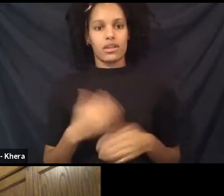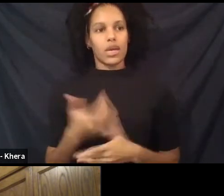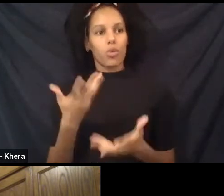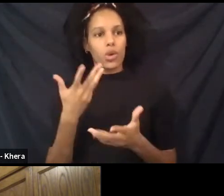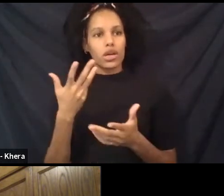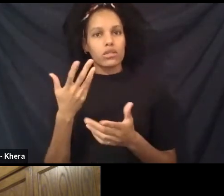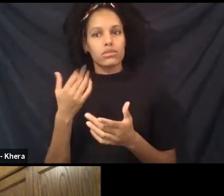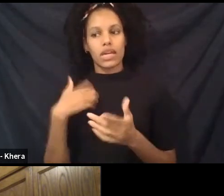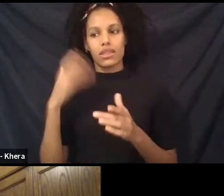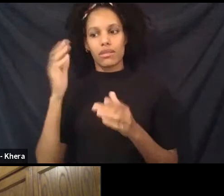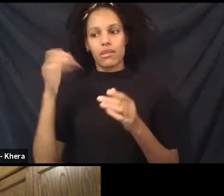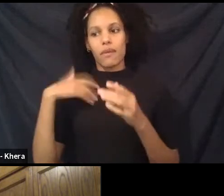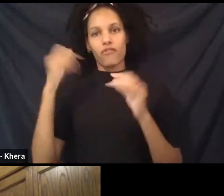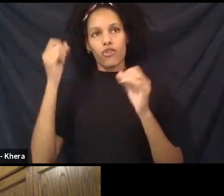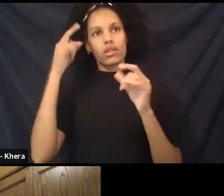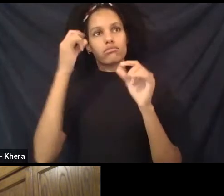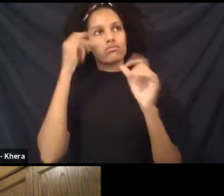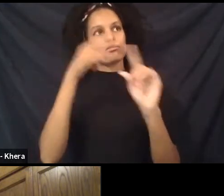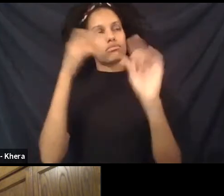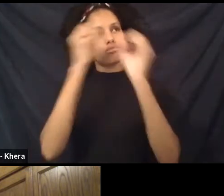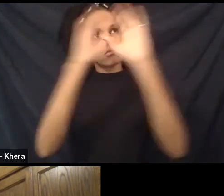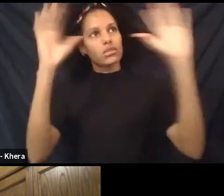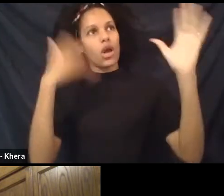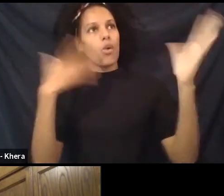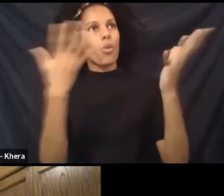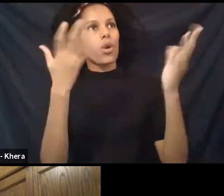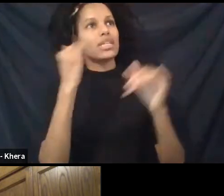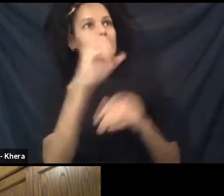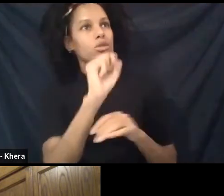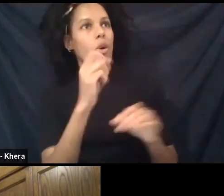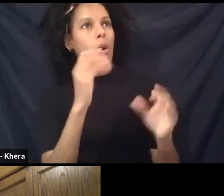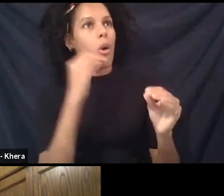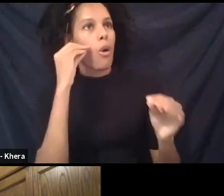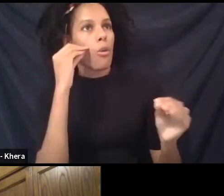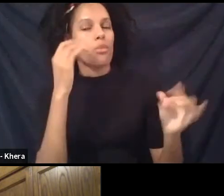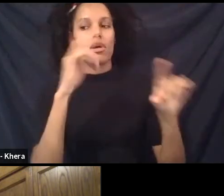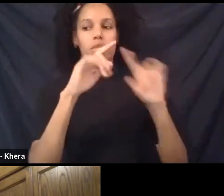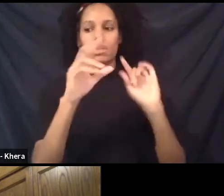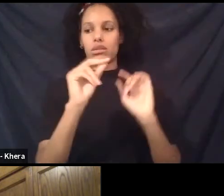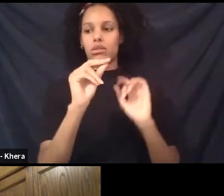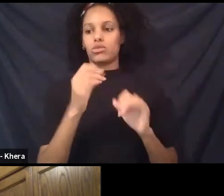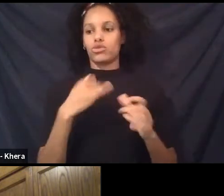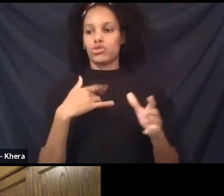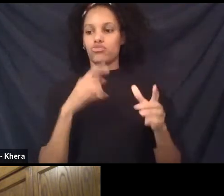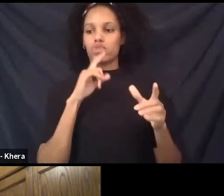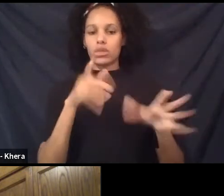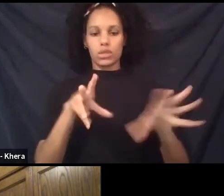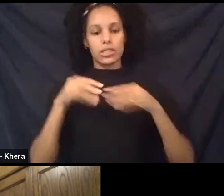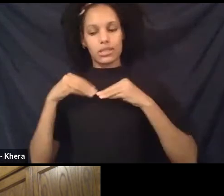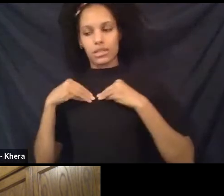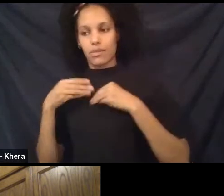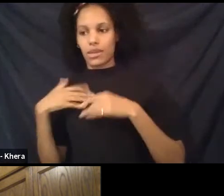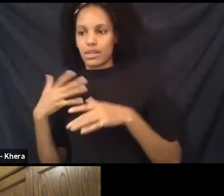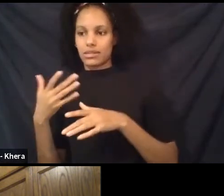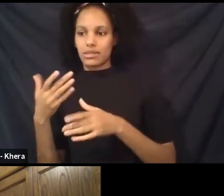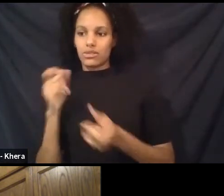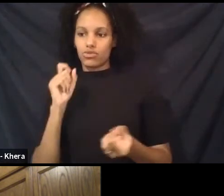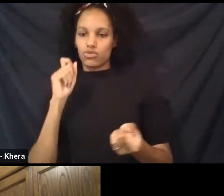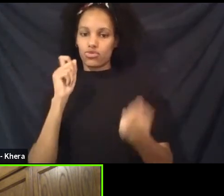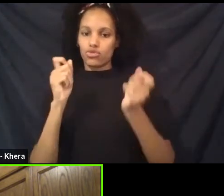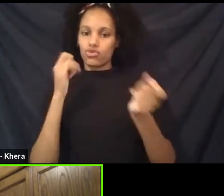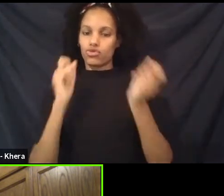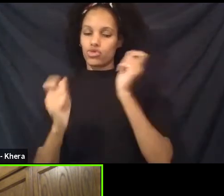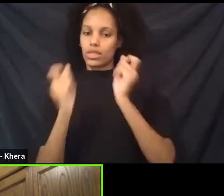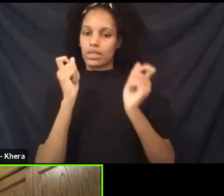be. Right. But I'm always thinking about how home can become becoming at the same time, you know,